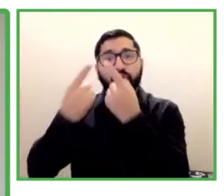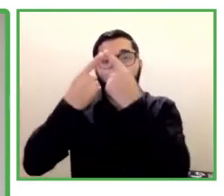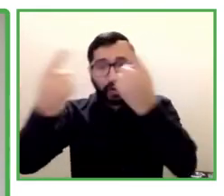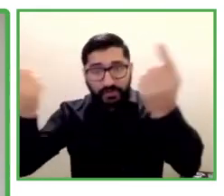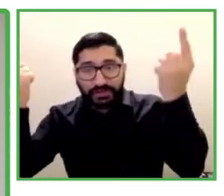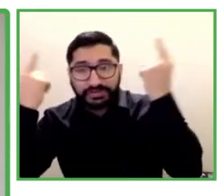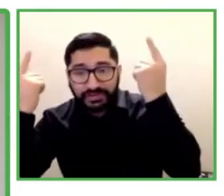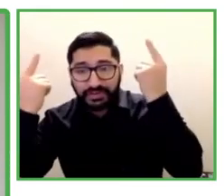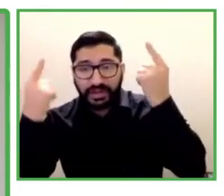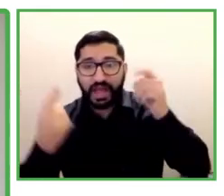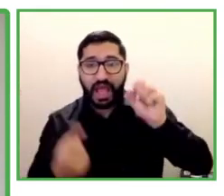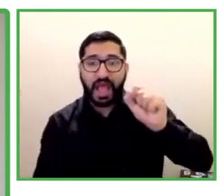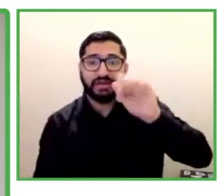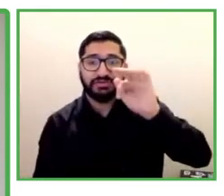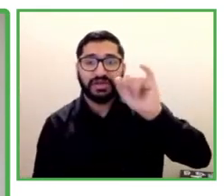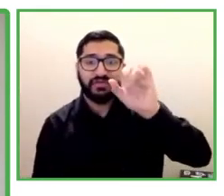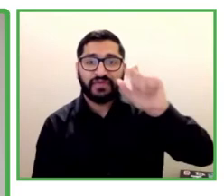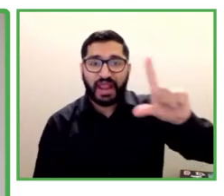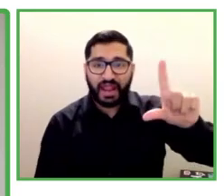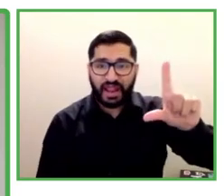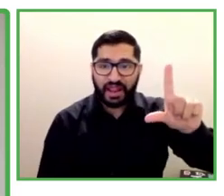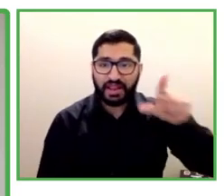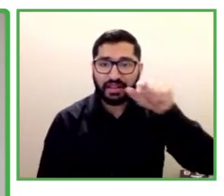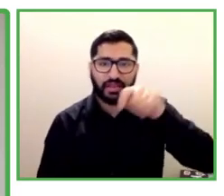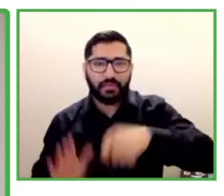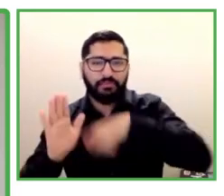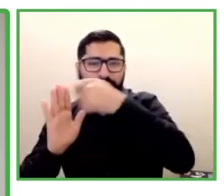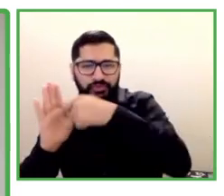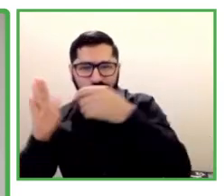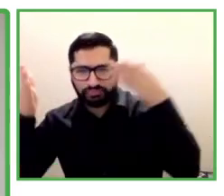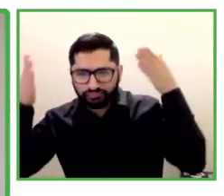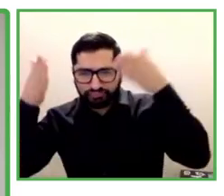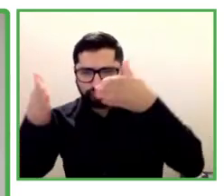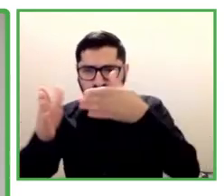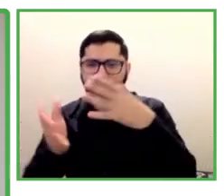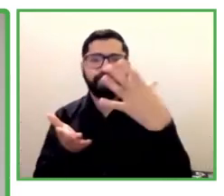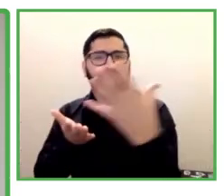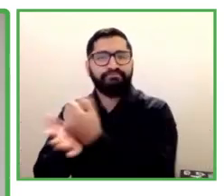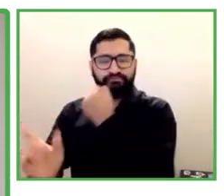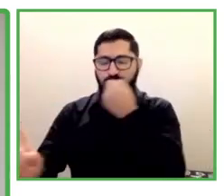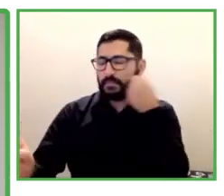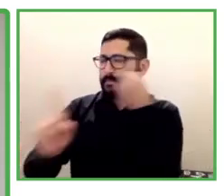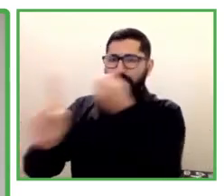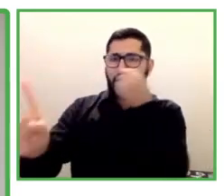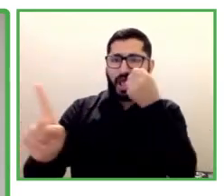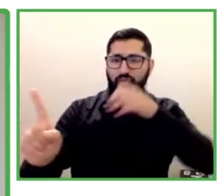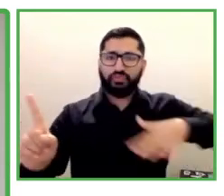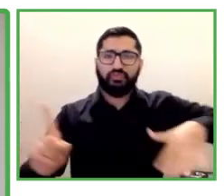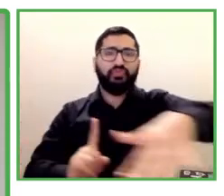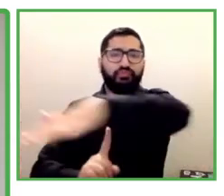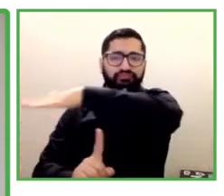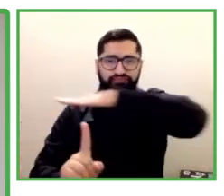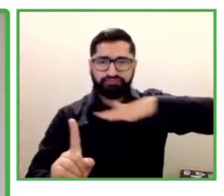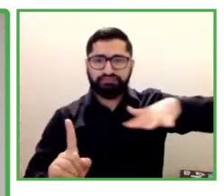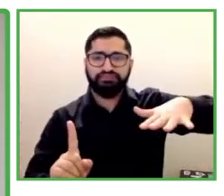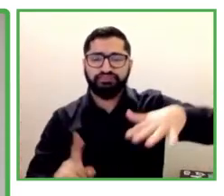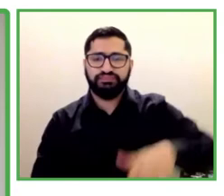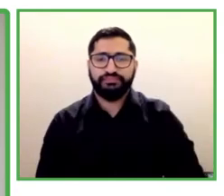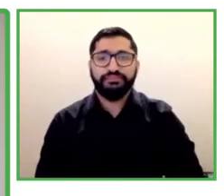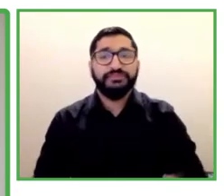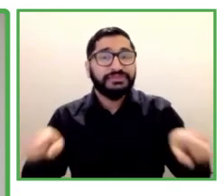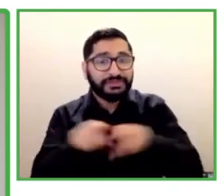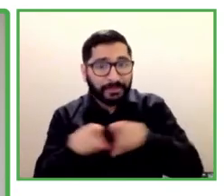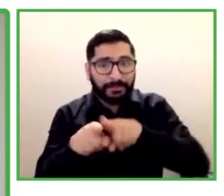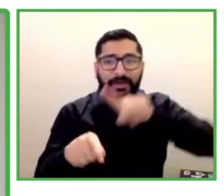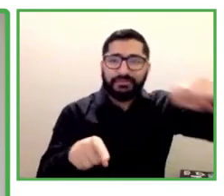serves on the Dubai government's advocacy committee for people with disabilities. Dr. Ayesha, thank you